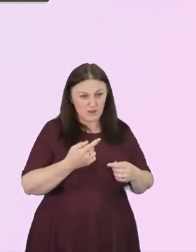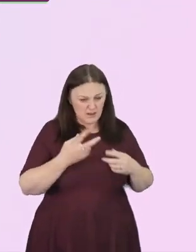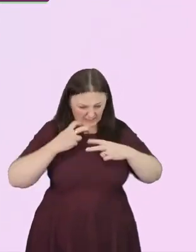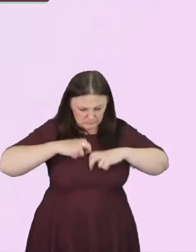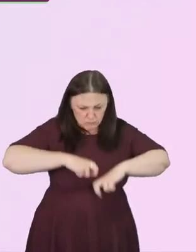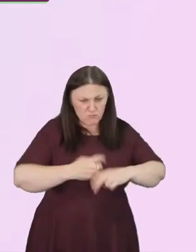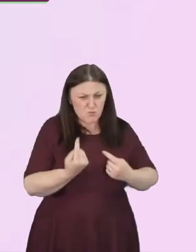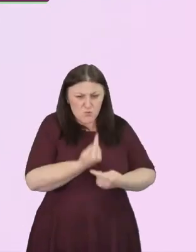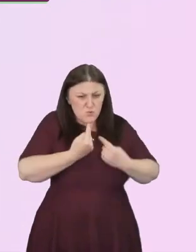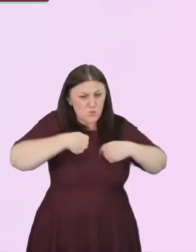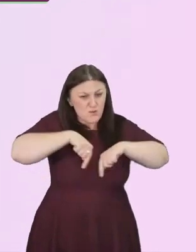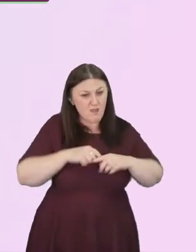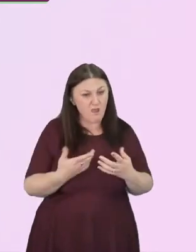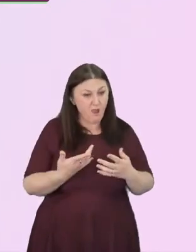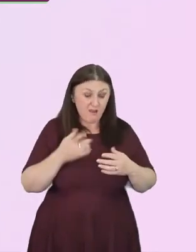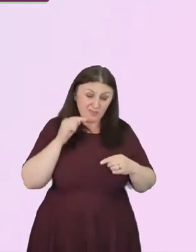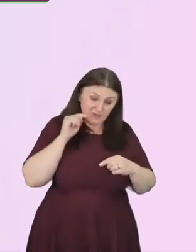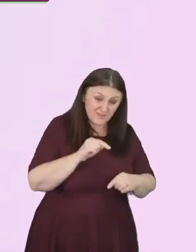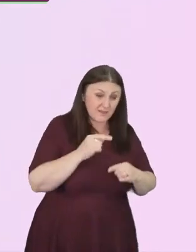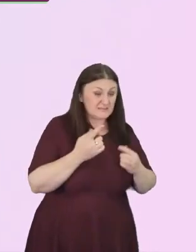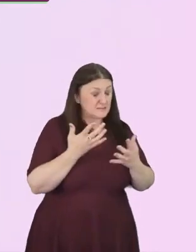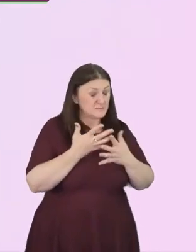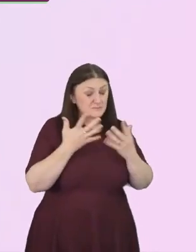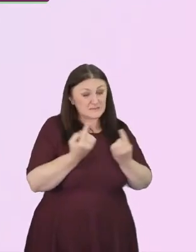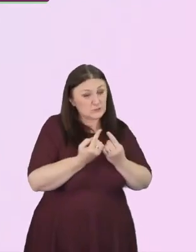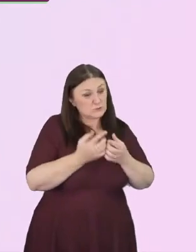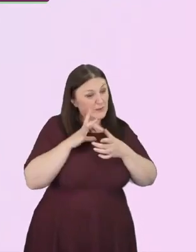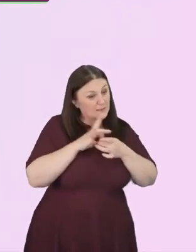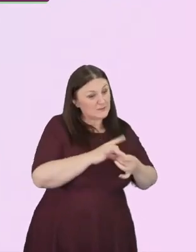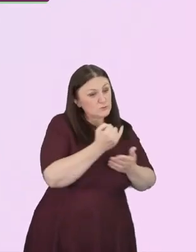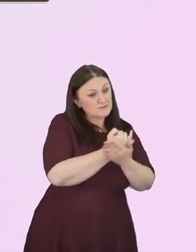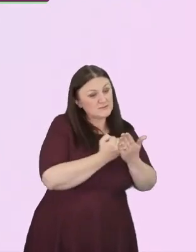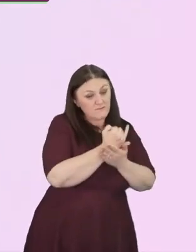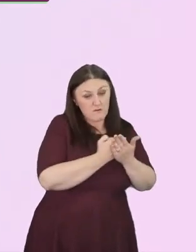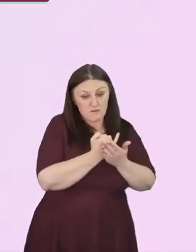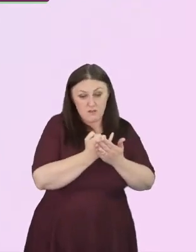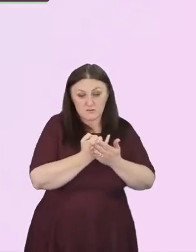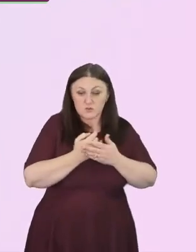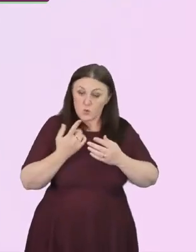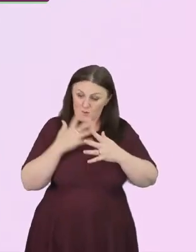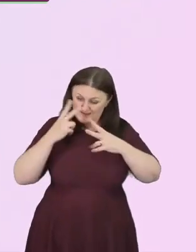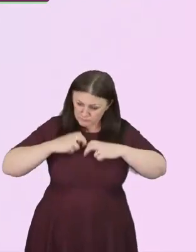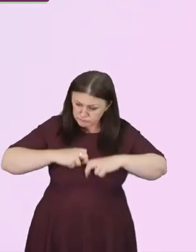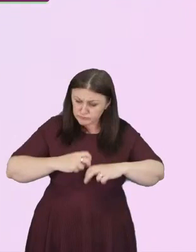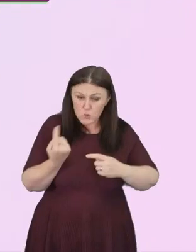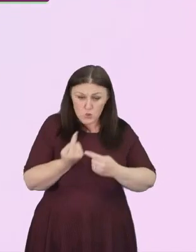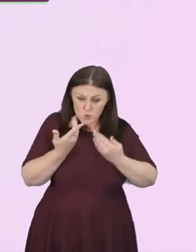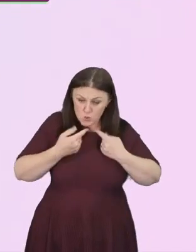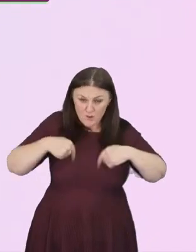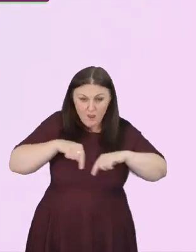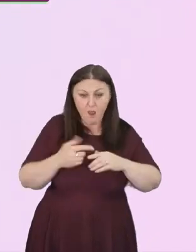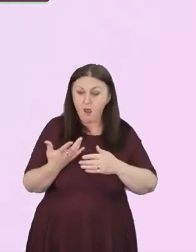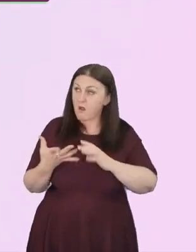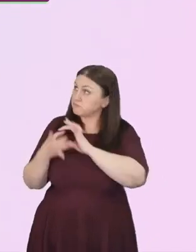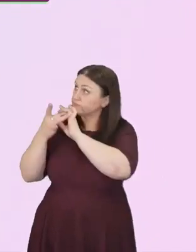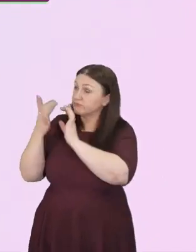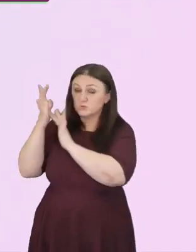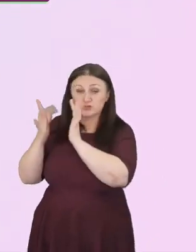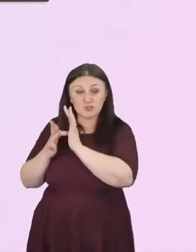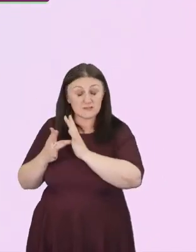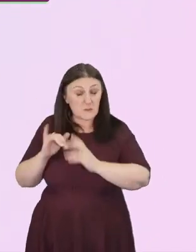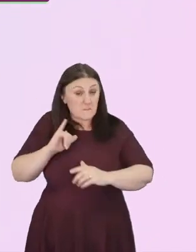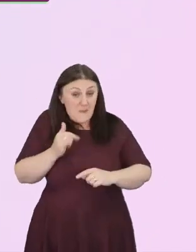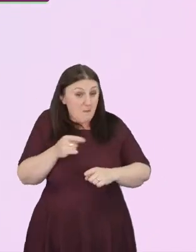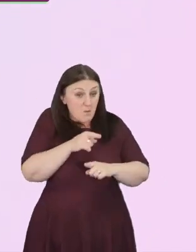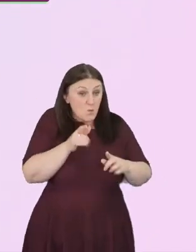human sinfulness. Now, all of this and more might mean that we feel overwhelmed. What can I do?